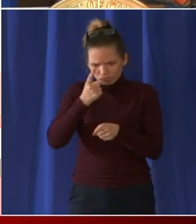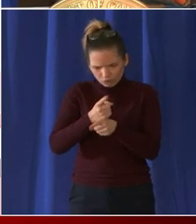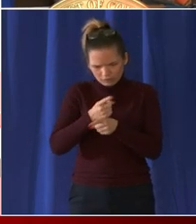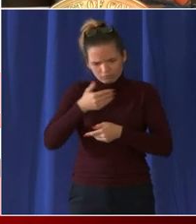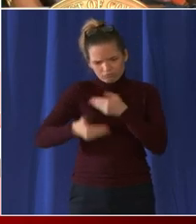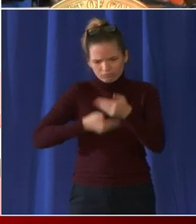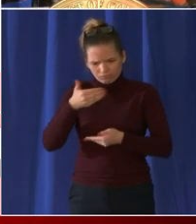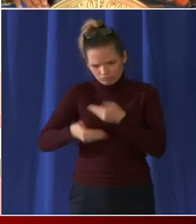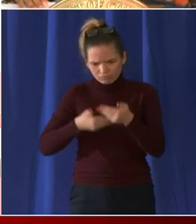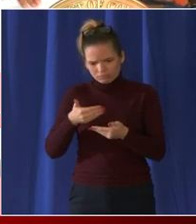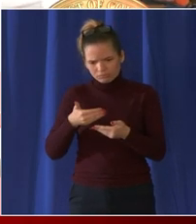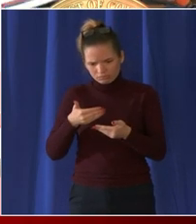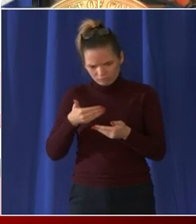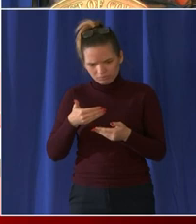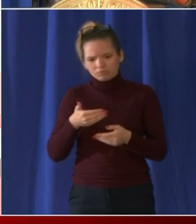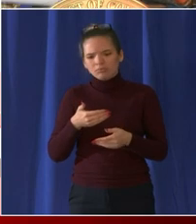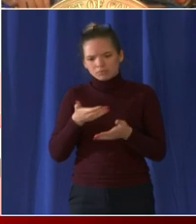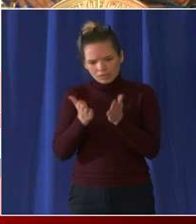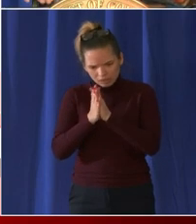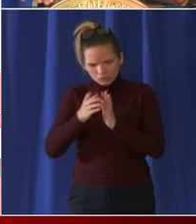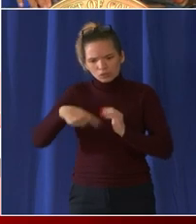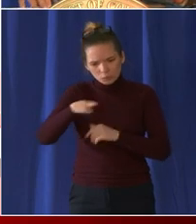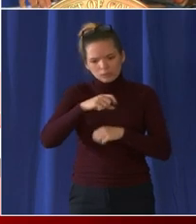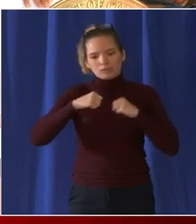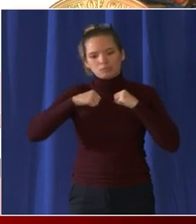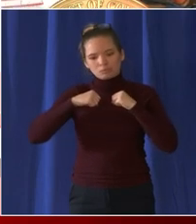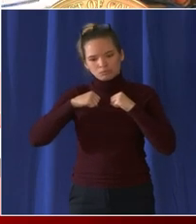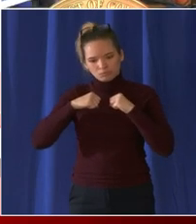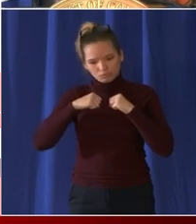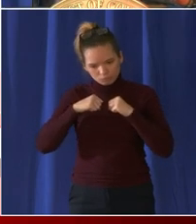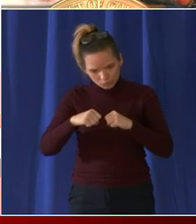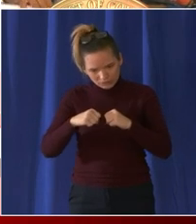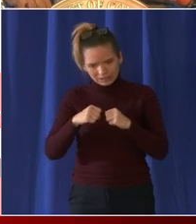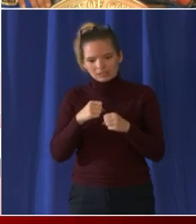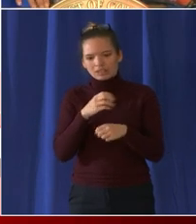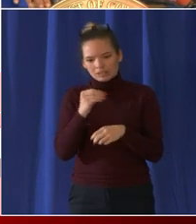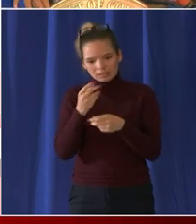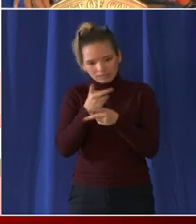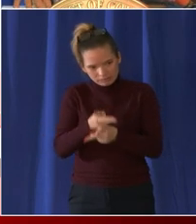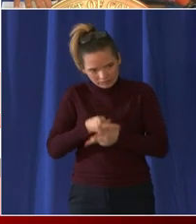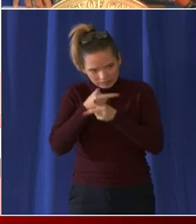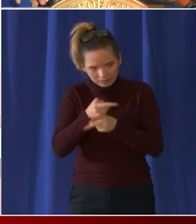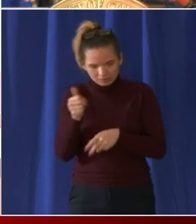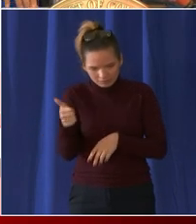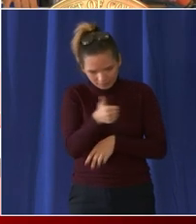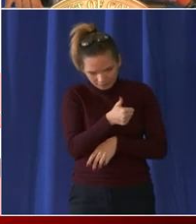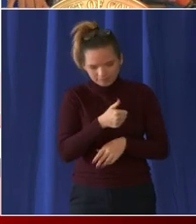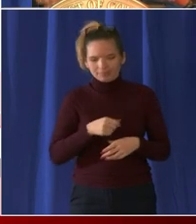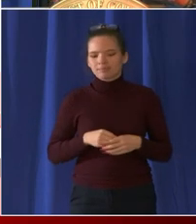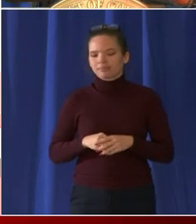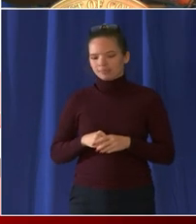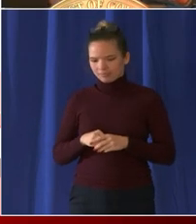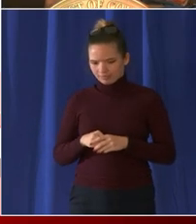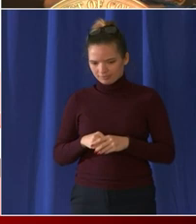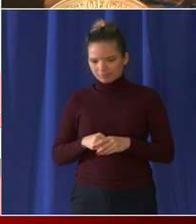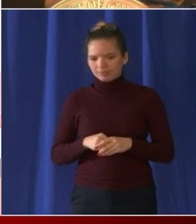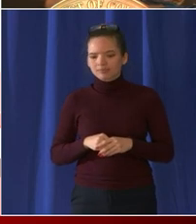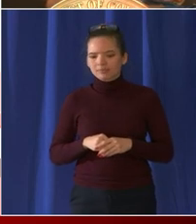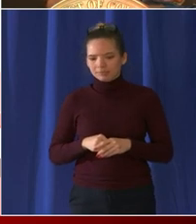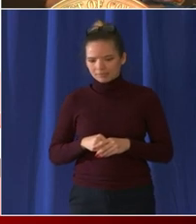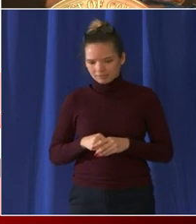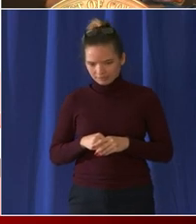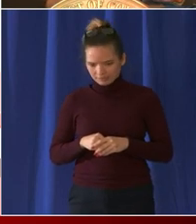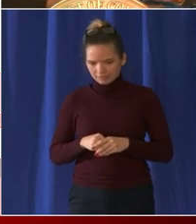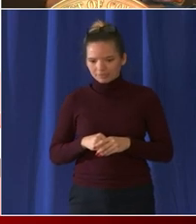ask them to to be vigilant we're going talk just briefly about getting tested for COVID